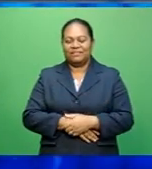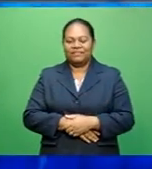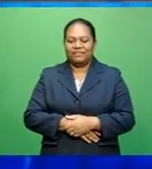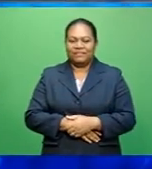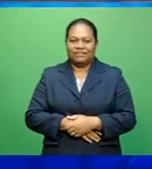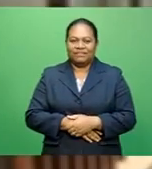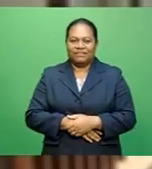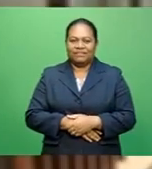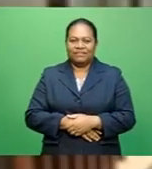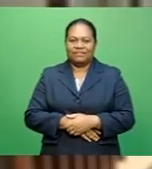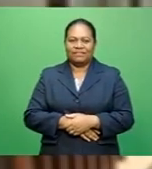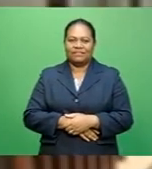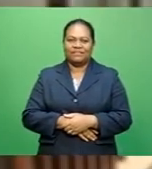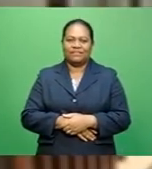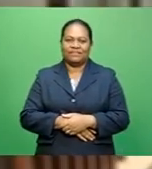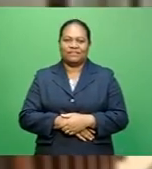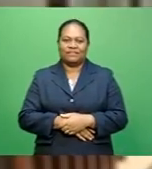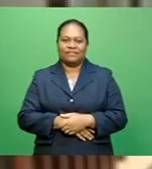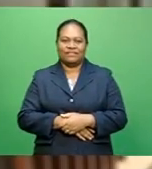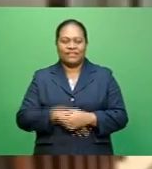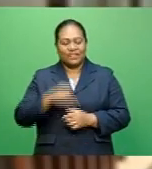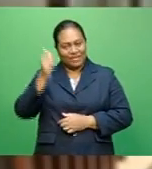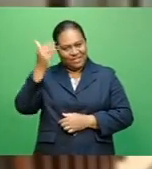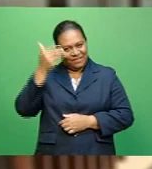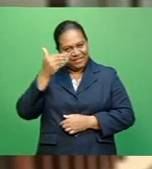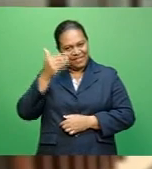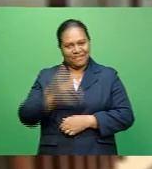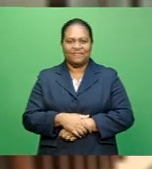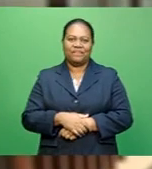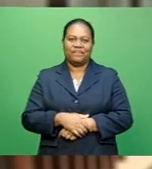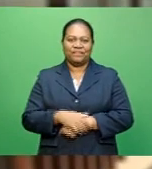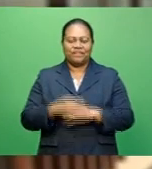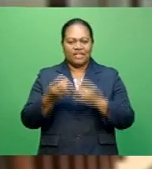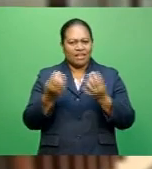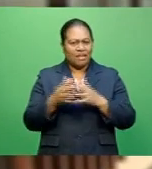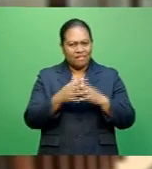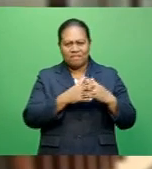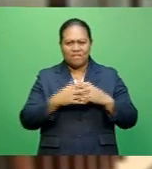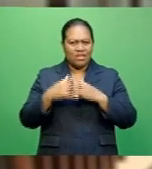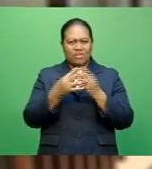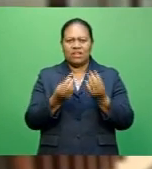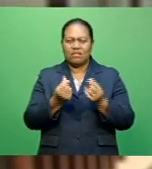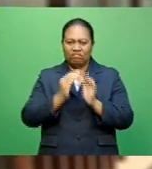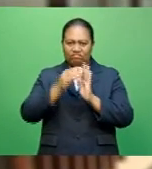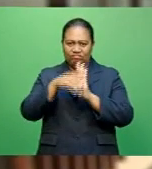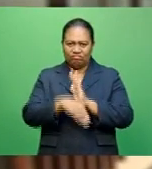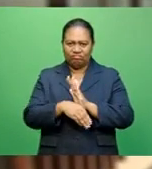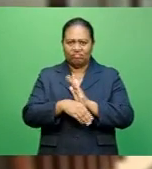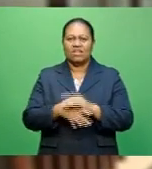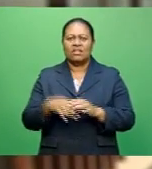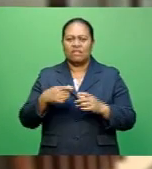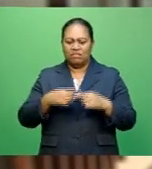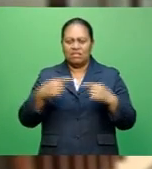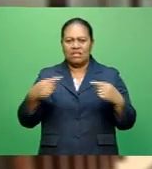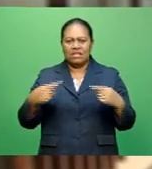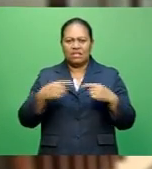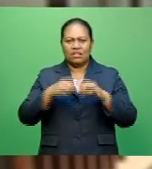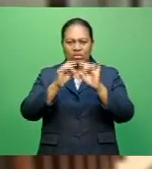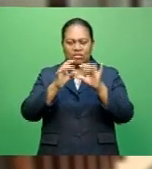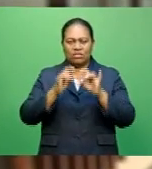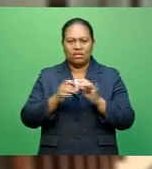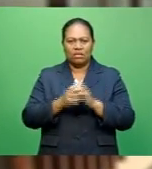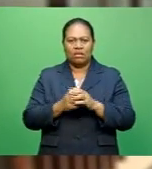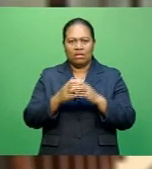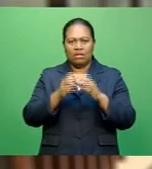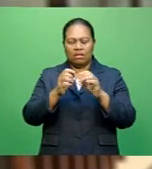money market. Good evening. The U.S. dollar fell to a fresh low against the Aussie dollar and drifted